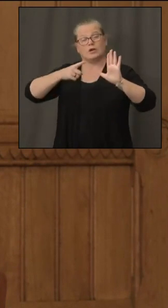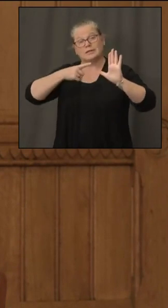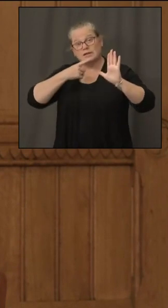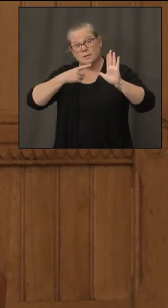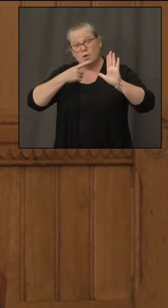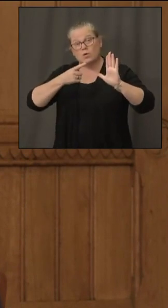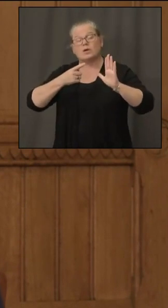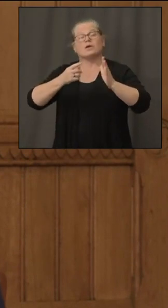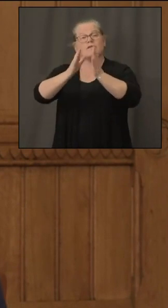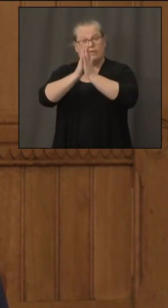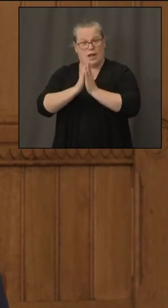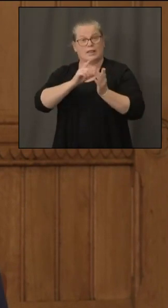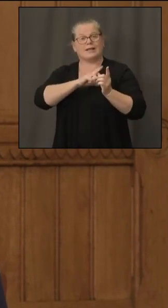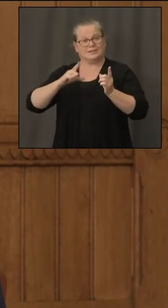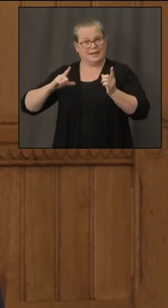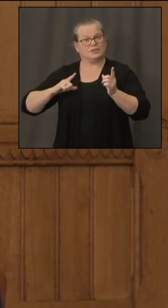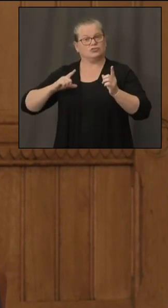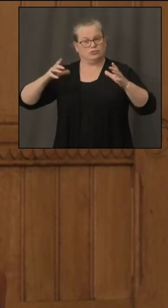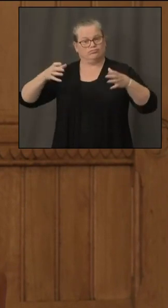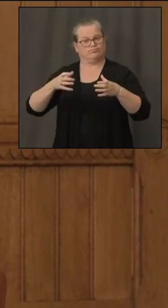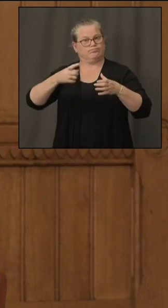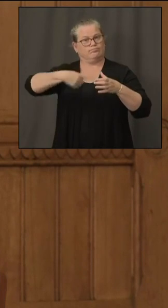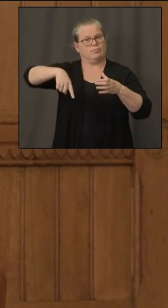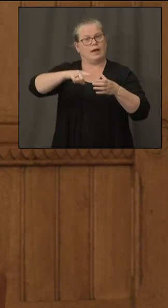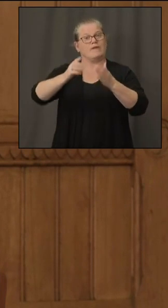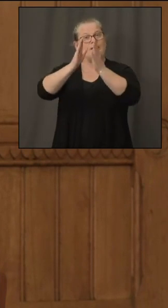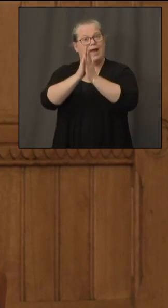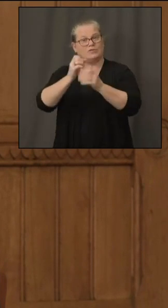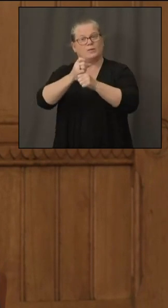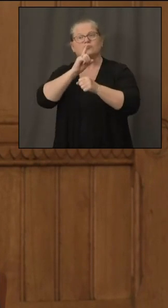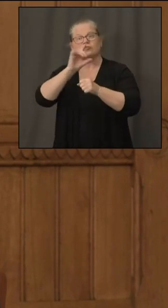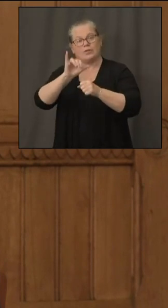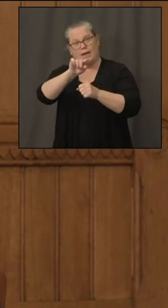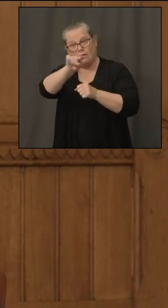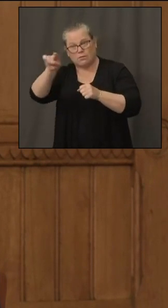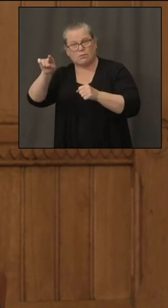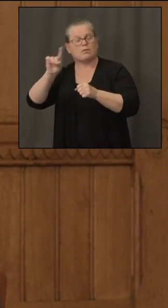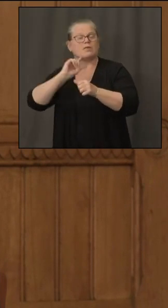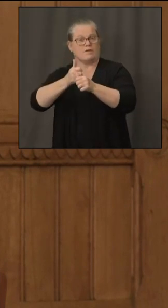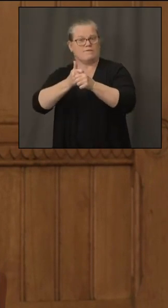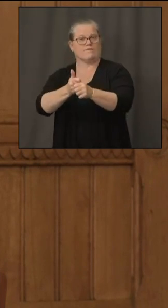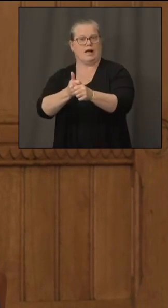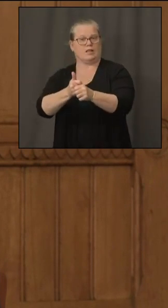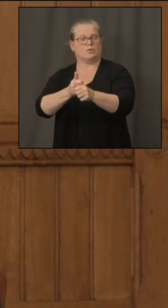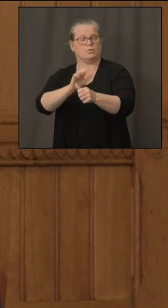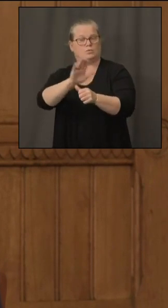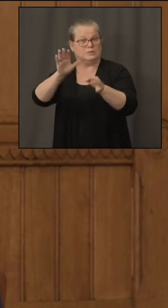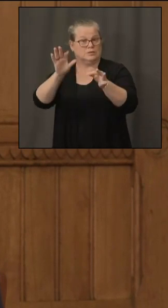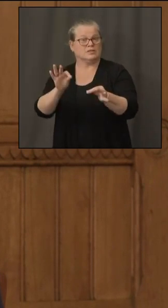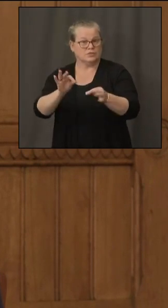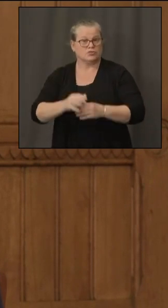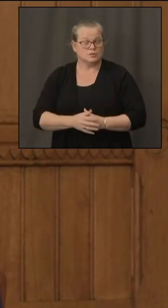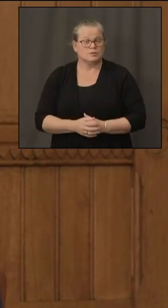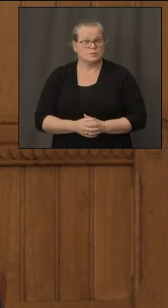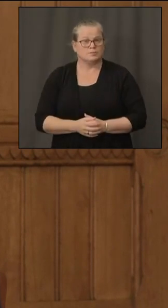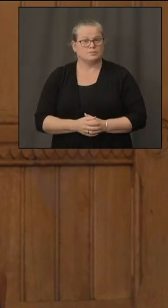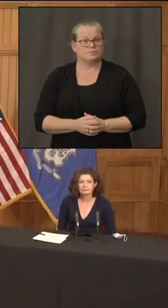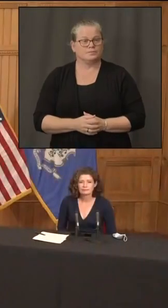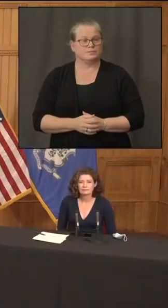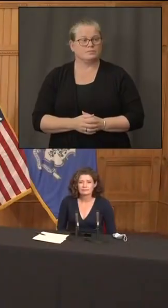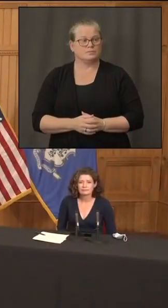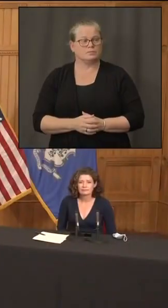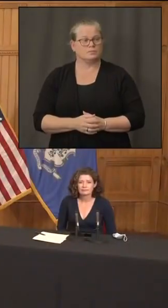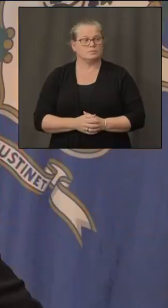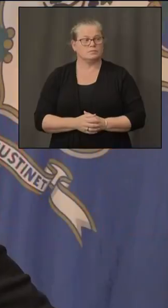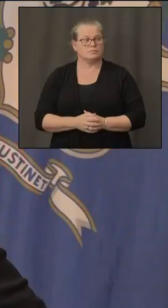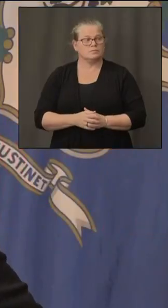legislature to ensure um that members of the general assembly are also informed about pura's uh decision making i would say paul you got